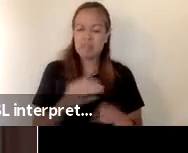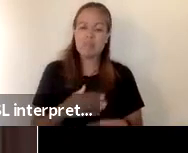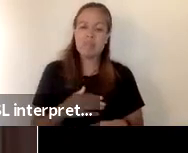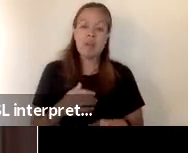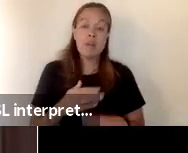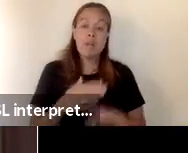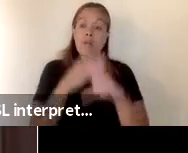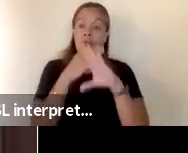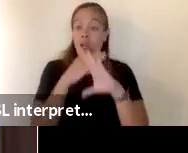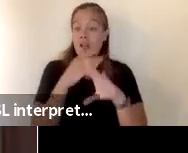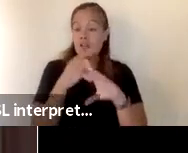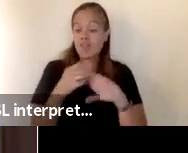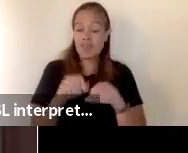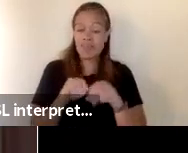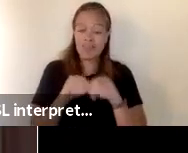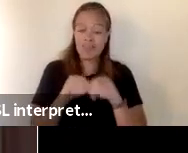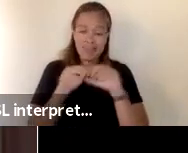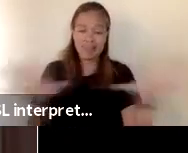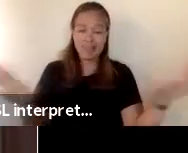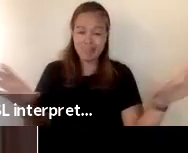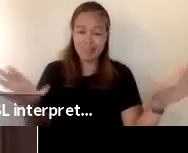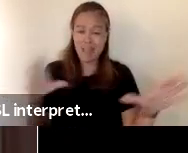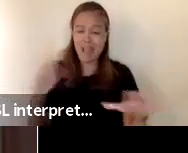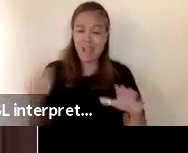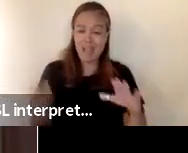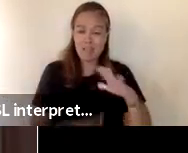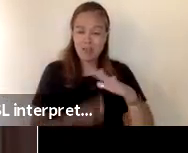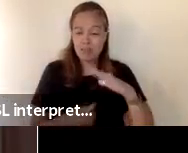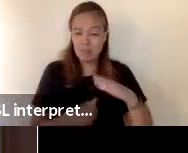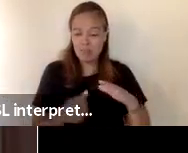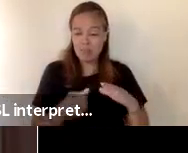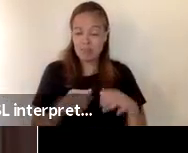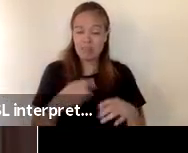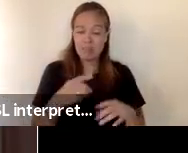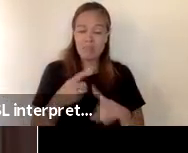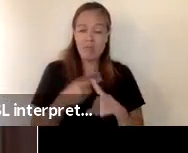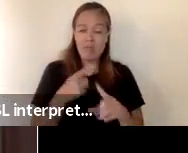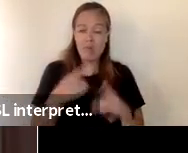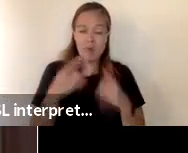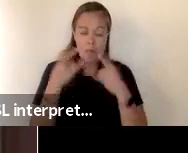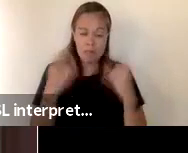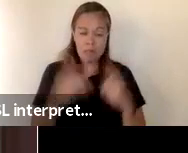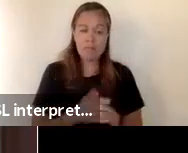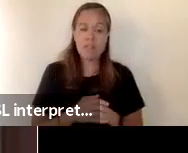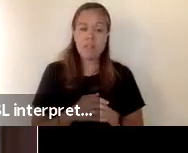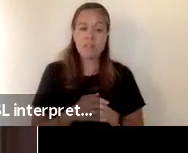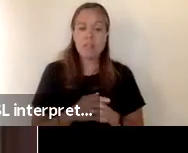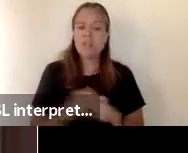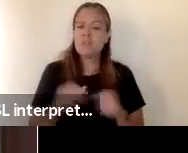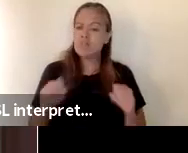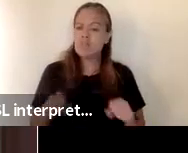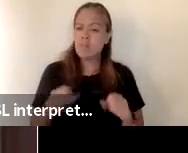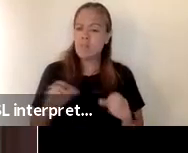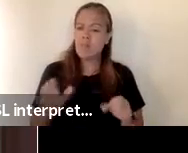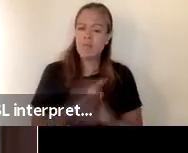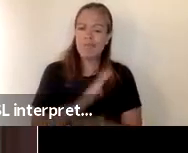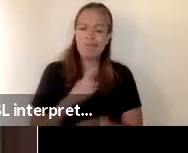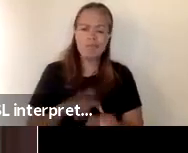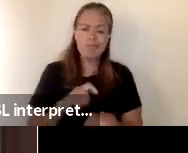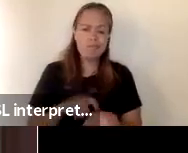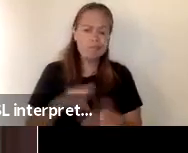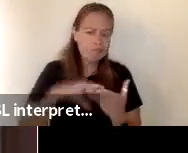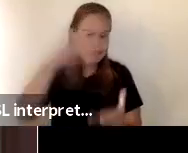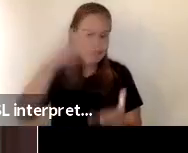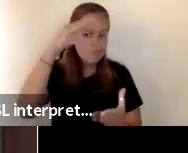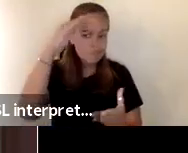and quarantine with unit for universal masking it's to enable full-time in-person learning to have universal